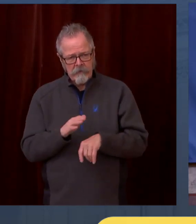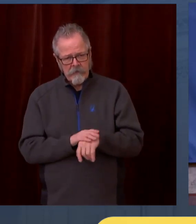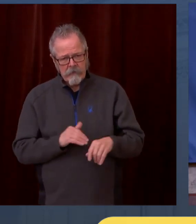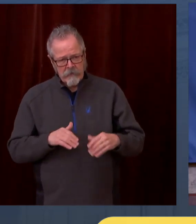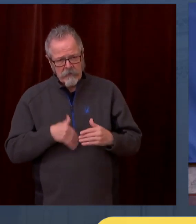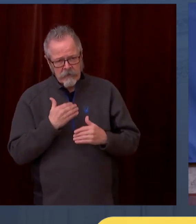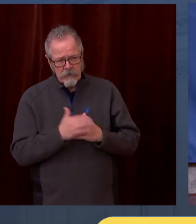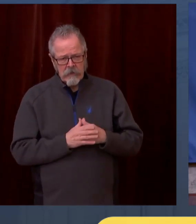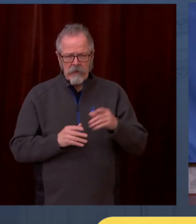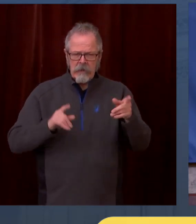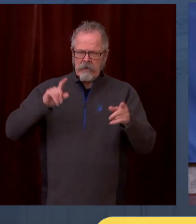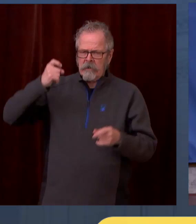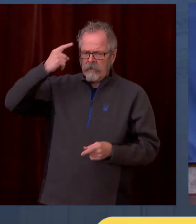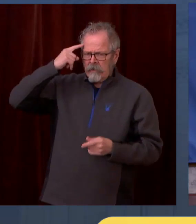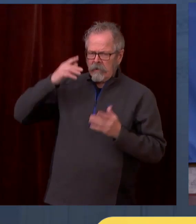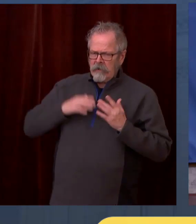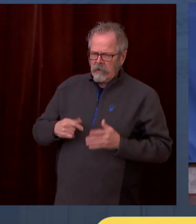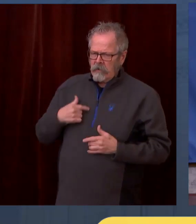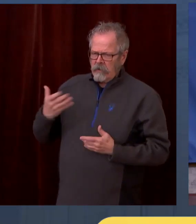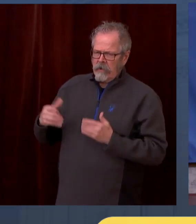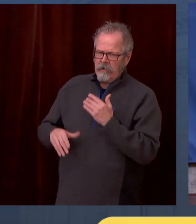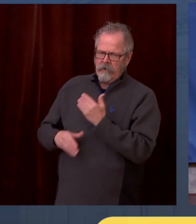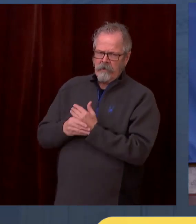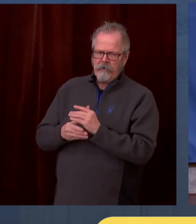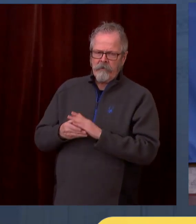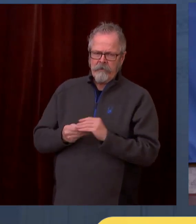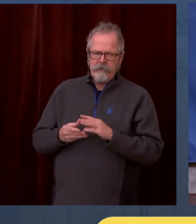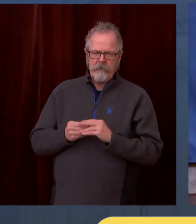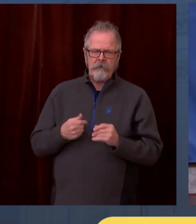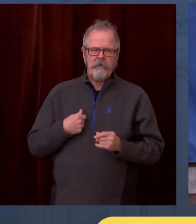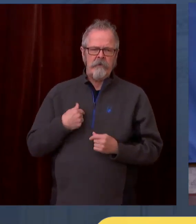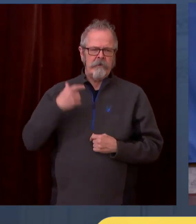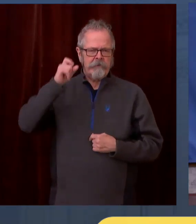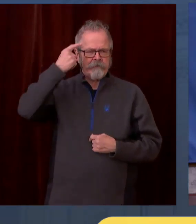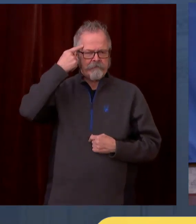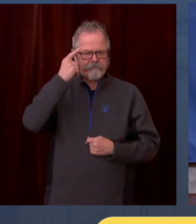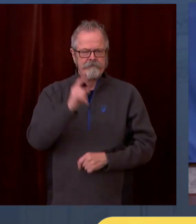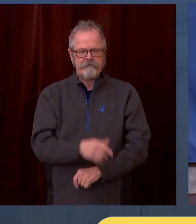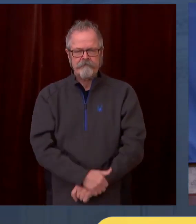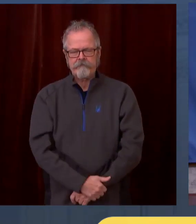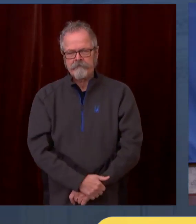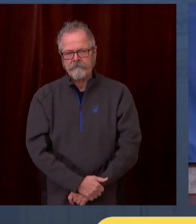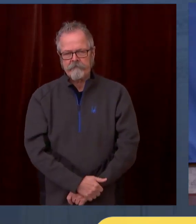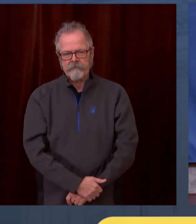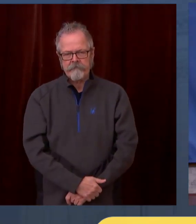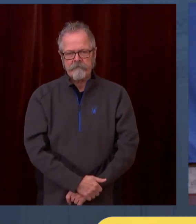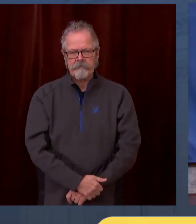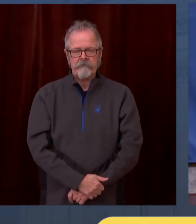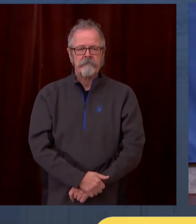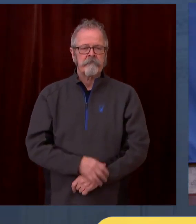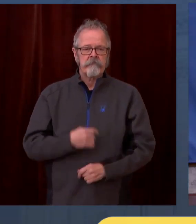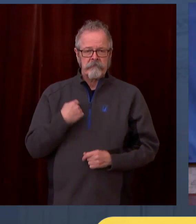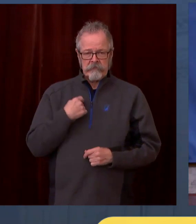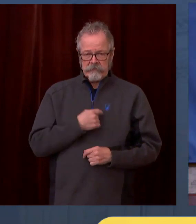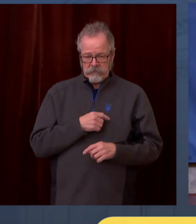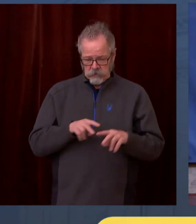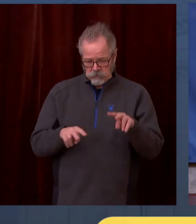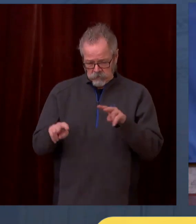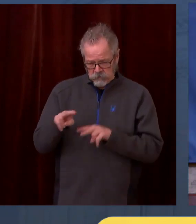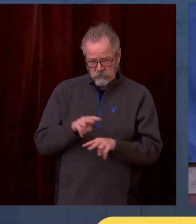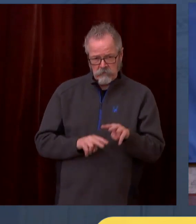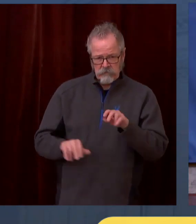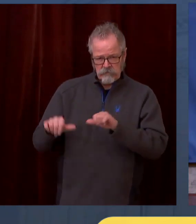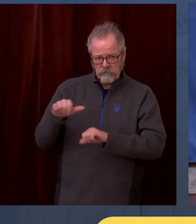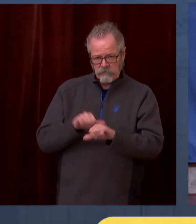Our sense is, looking at the science, the thought that there's some sort of bright line between herd immunity and not herd